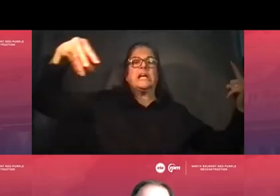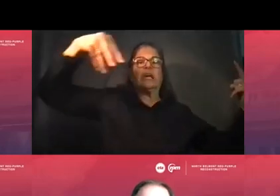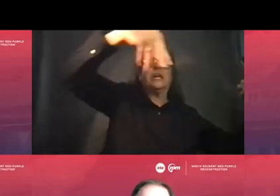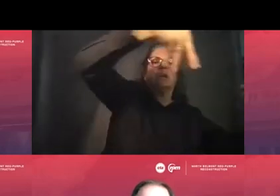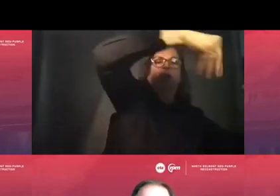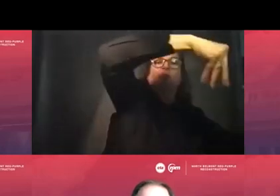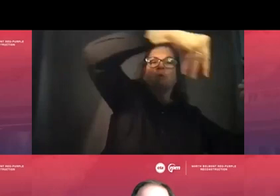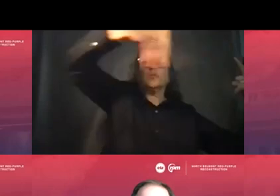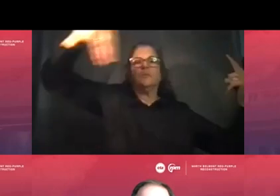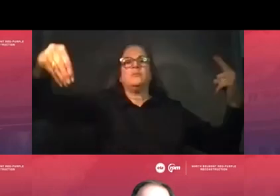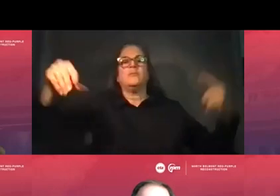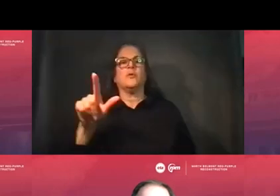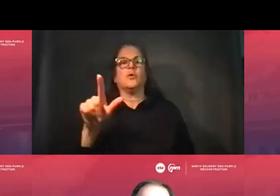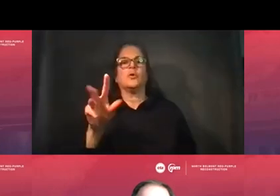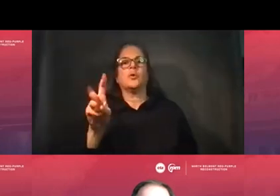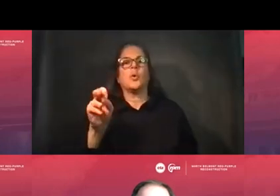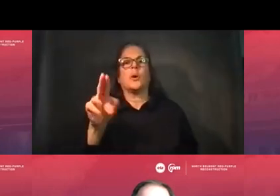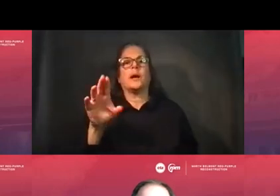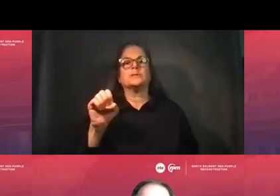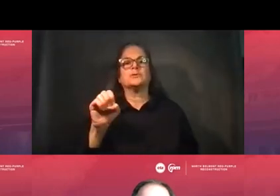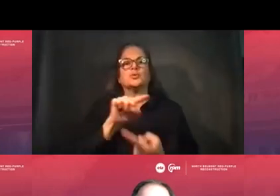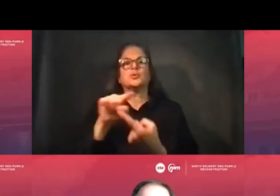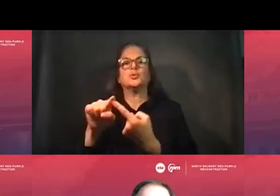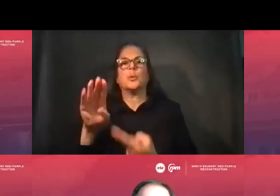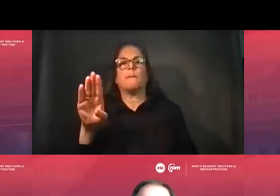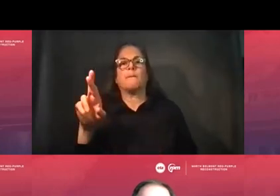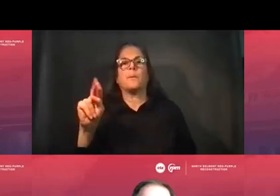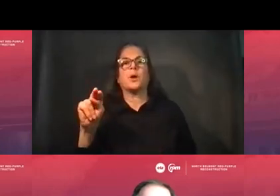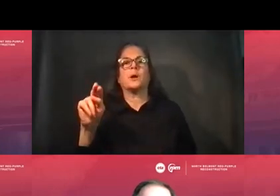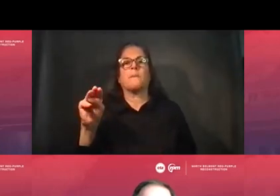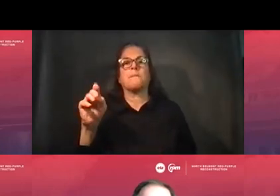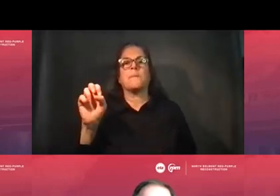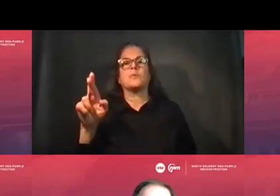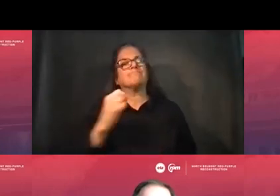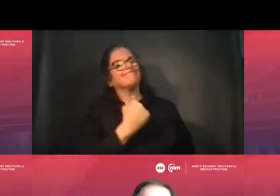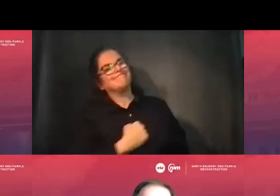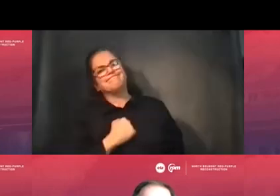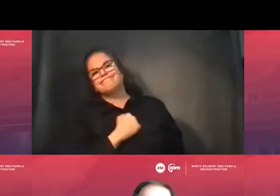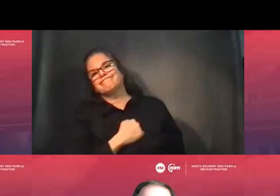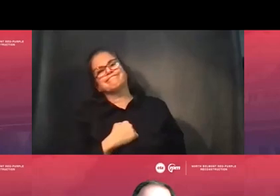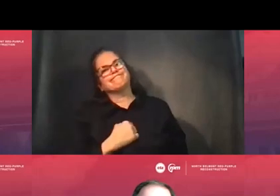Lawrence to Bryn Mawr area. No, unfortunately, we will not be using a gantry on this project.